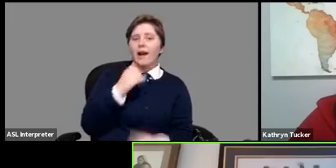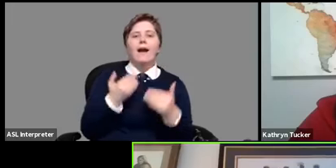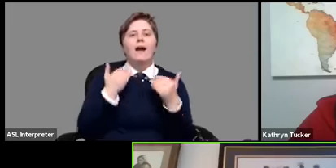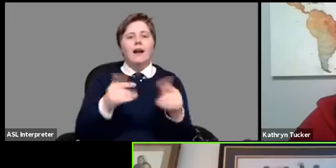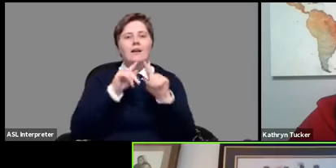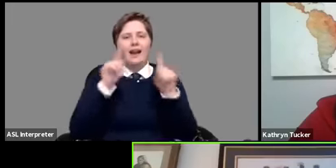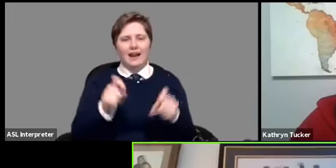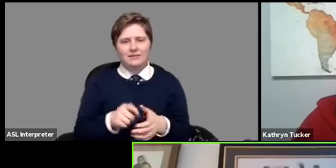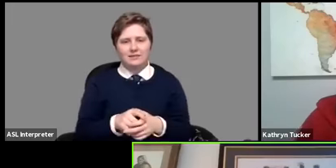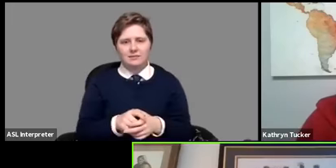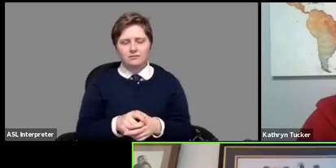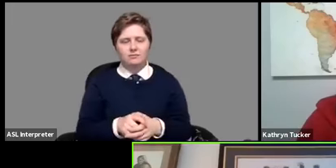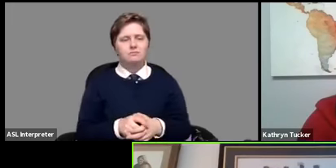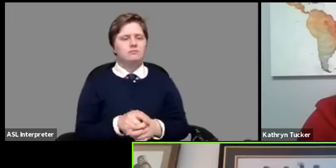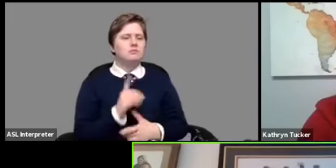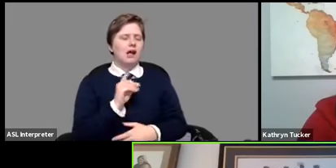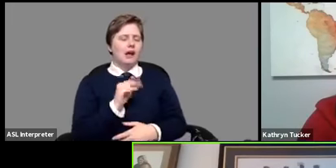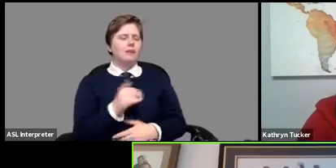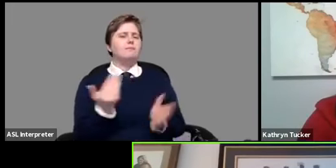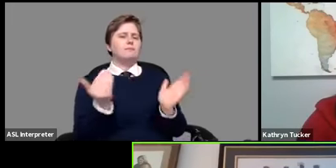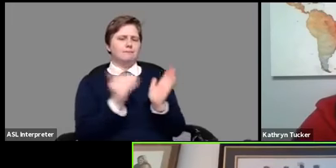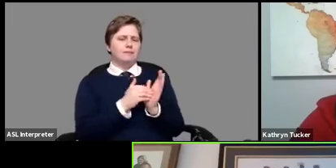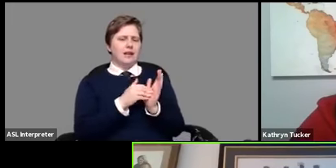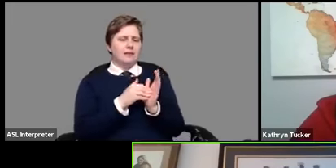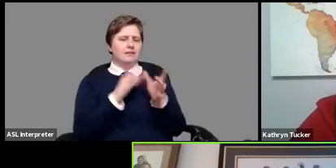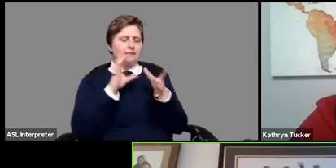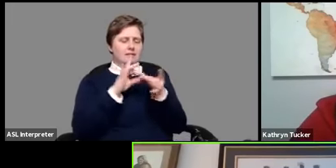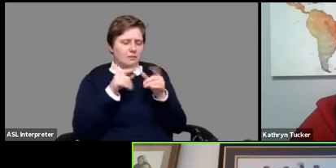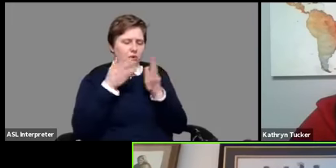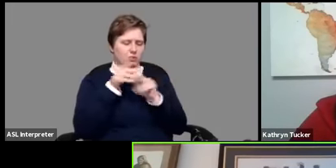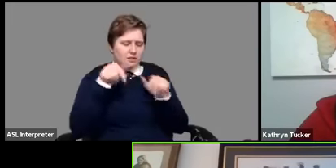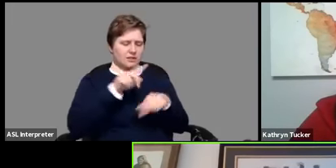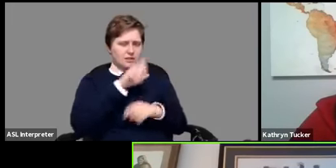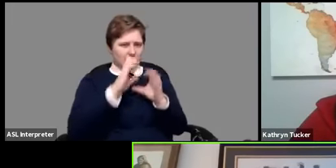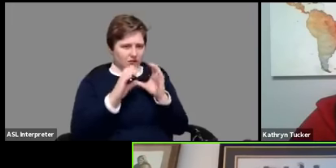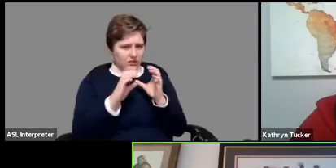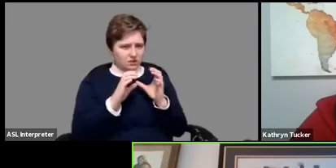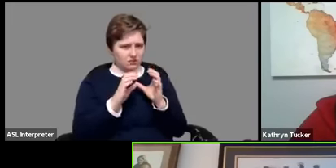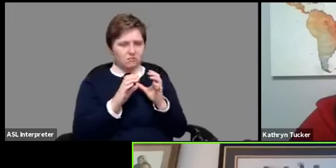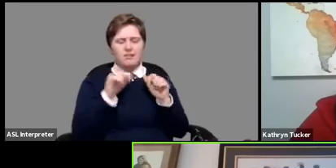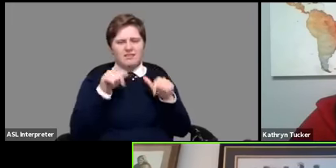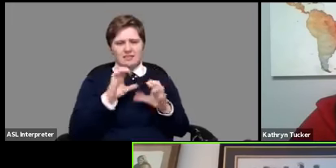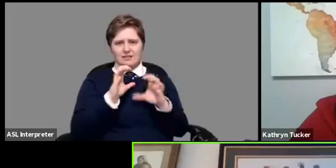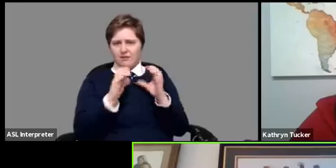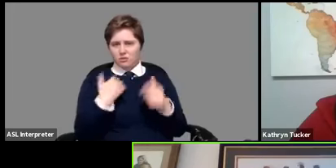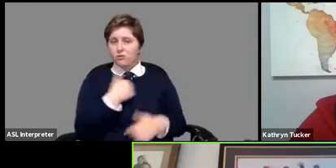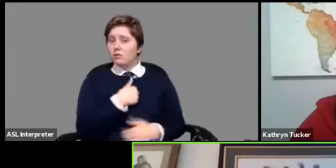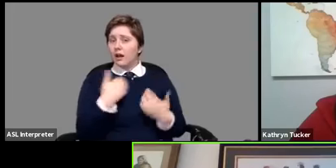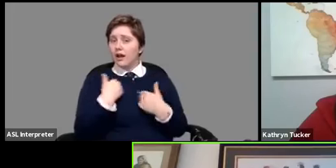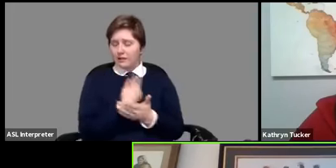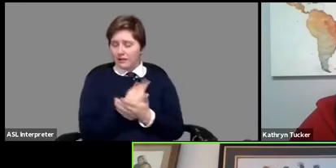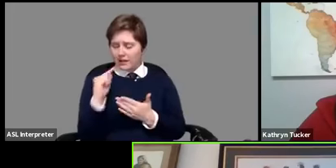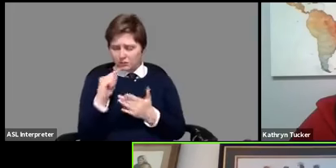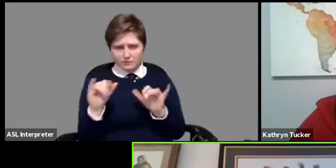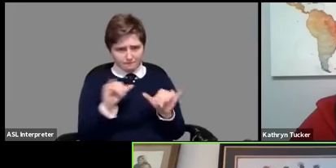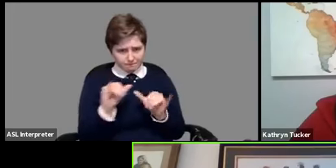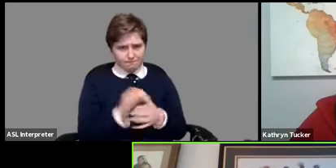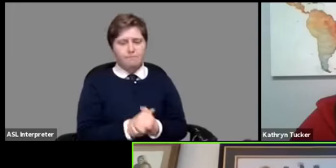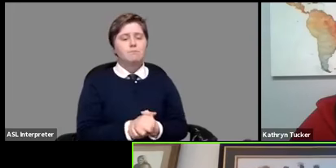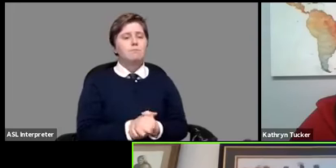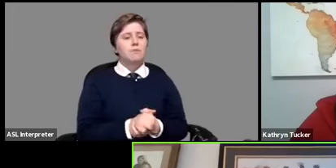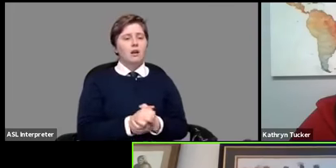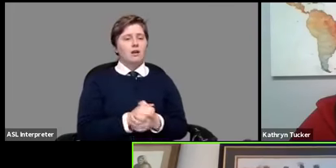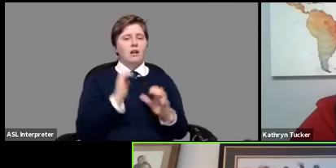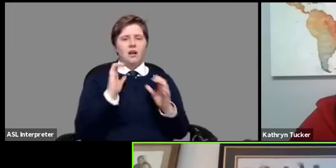again again the thread that goes through this conversation the conversation we had um last week uh the conversations